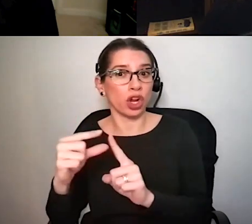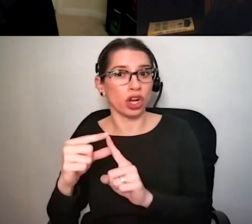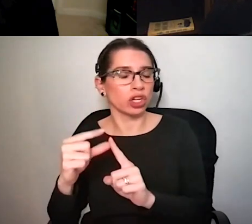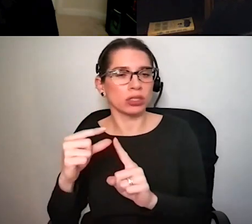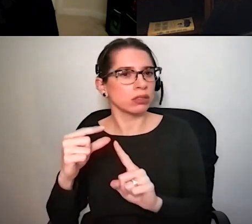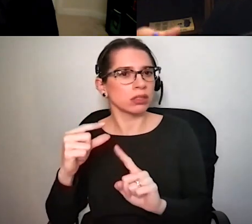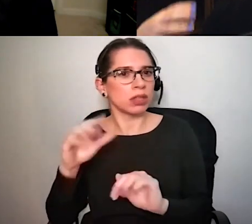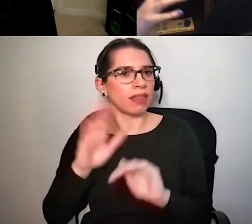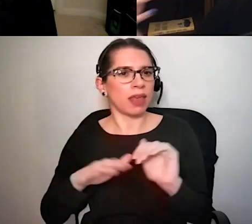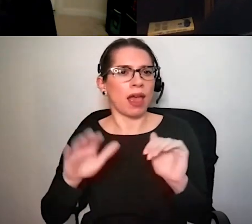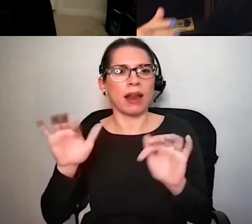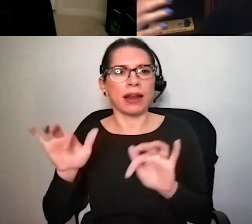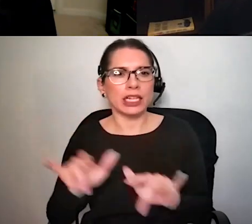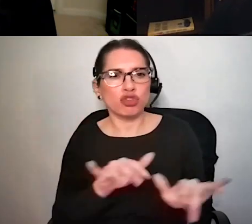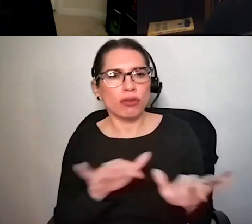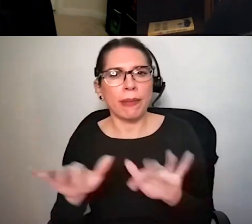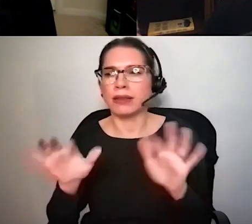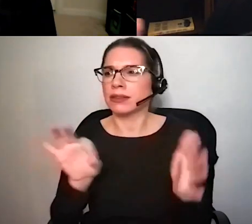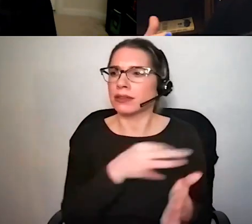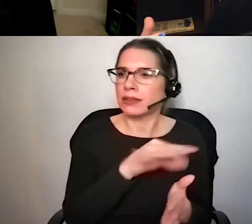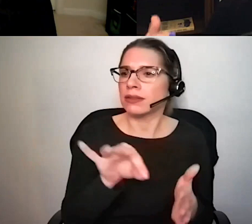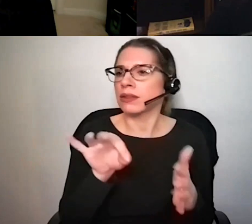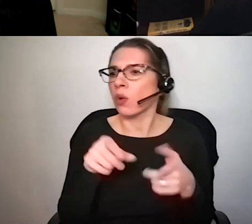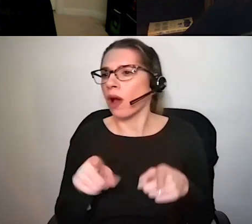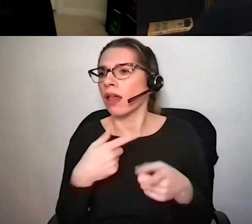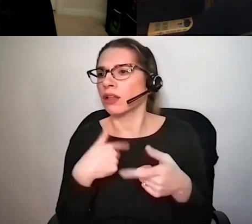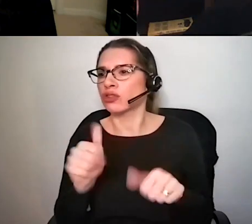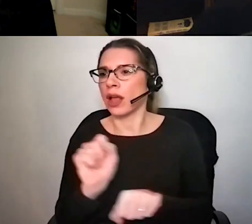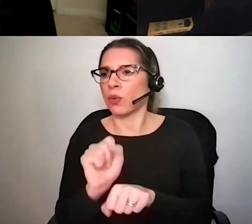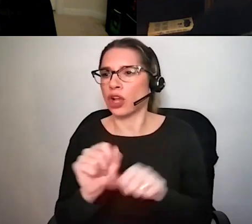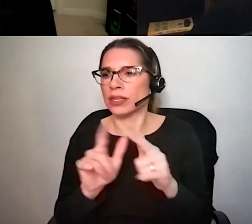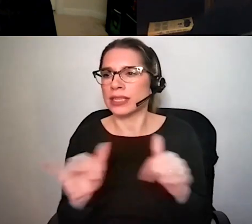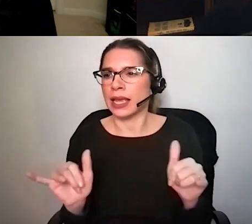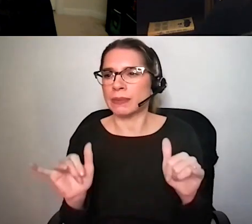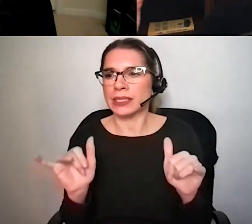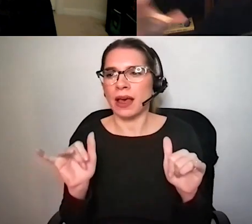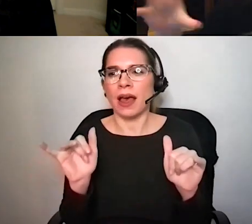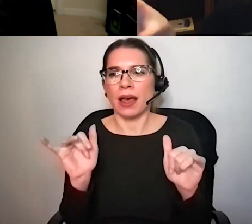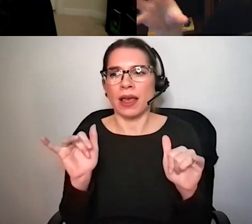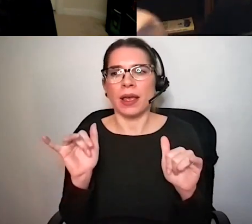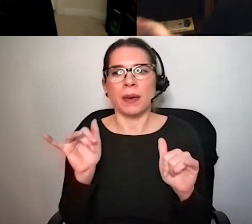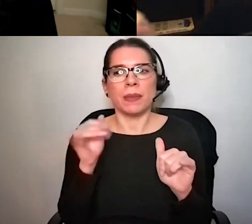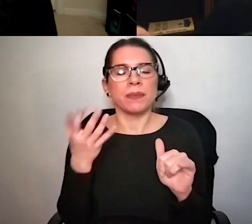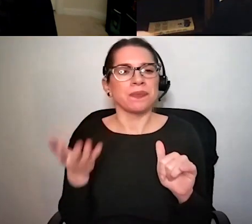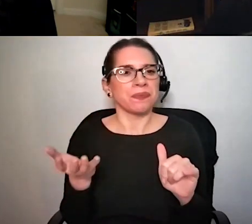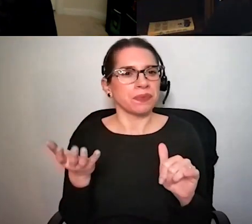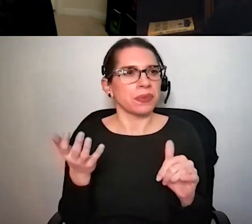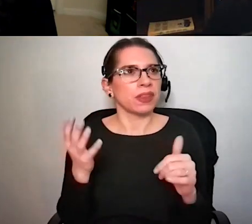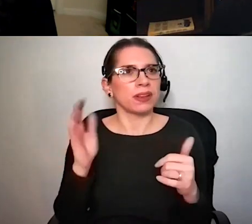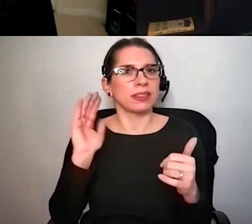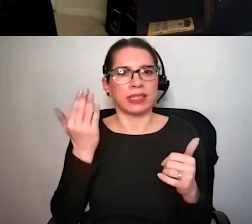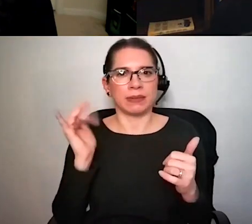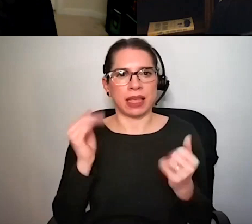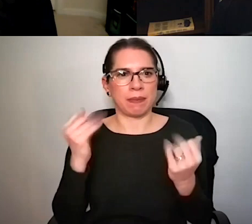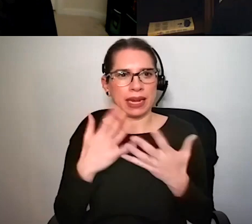instrumental while you're trying to think and do work um it sounds like this is a similar thing that there's just too many things going through